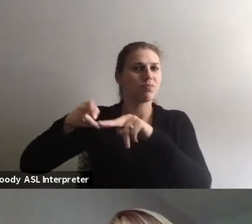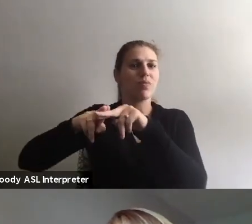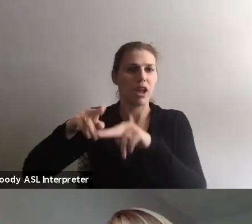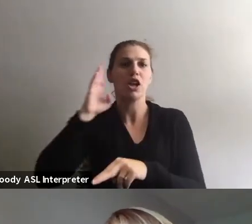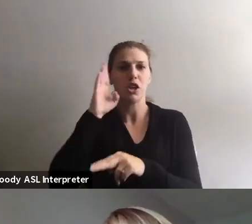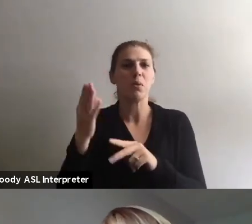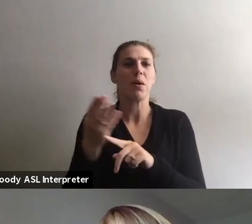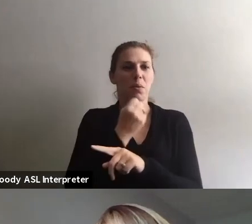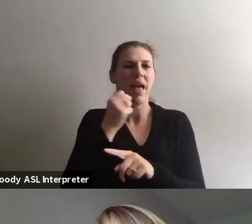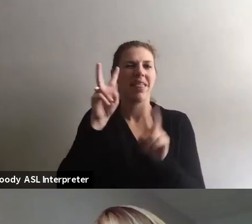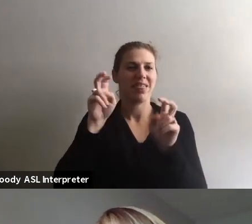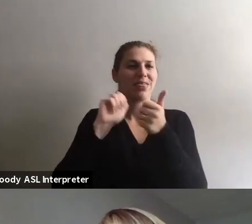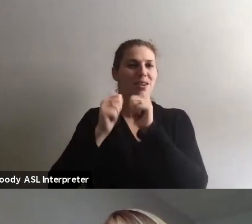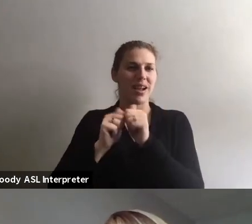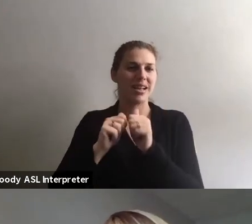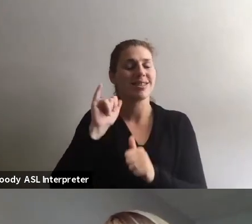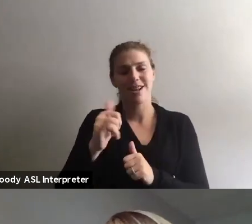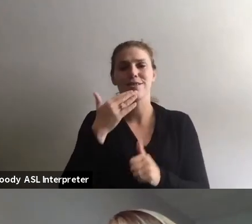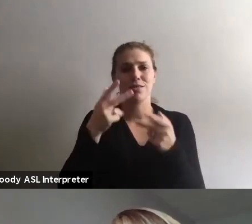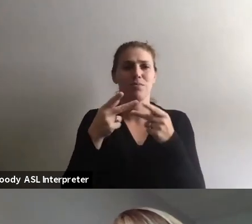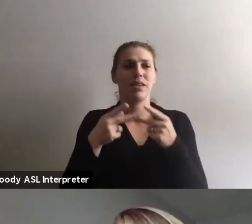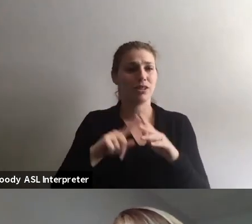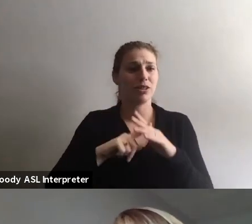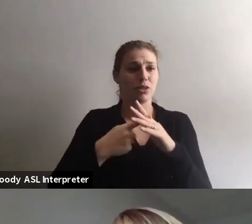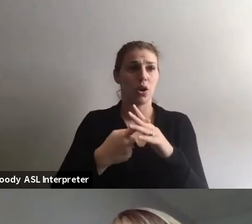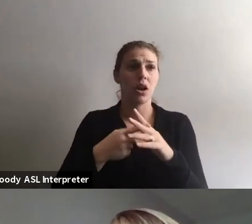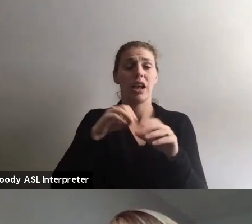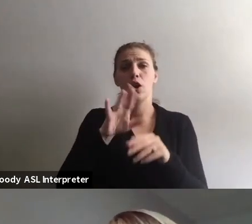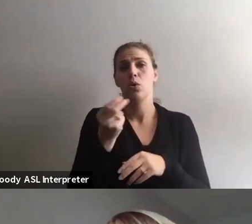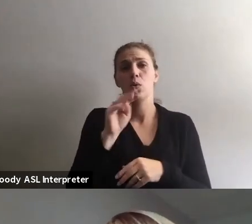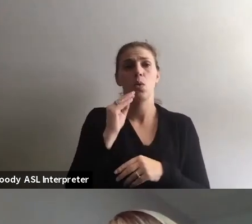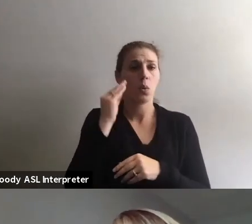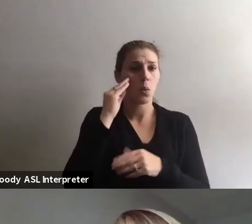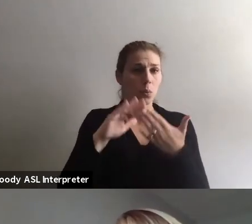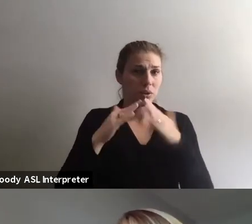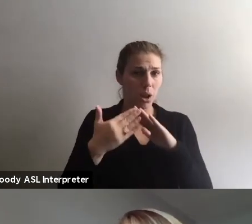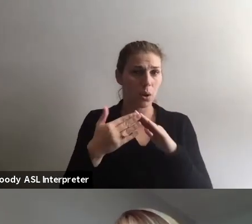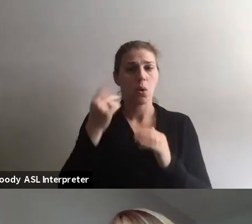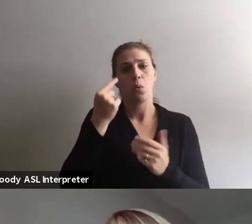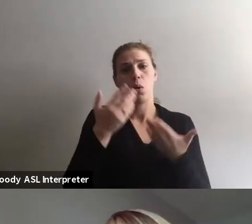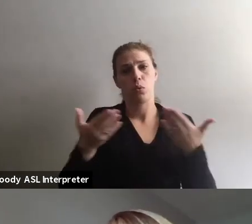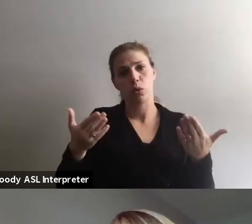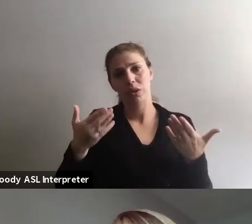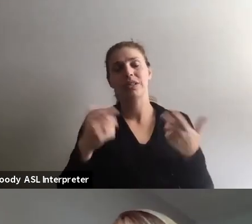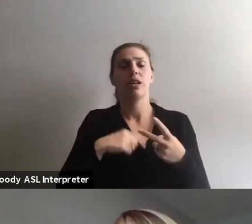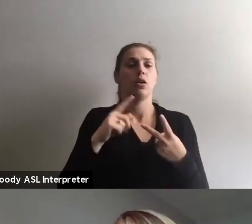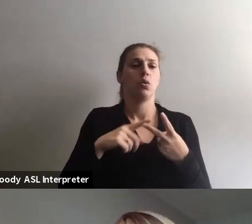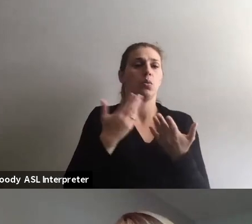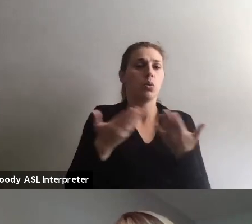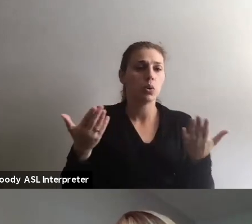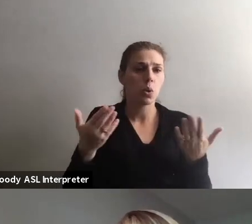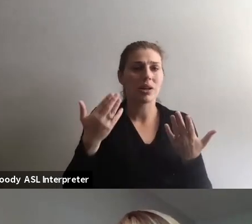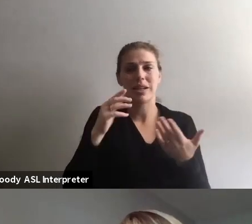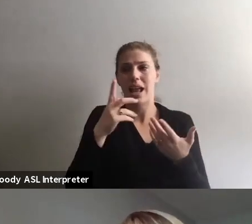win the race. And it sounds like a good place to start is in your own hometown. What are the resources? What are the resources and the